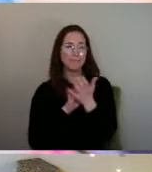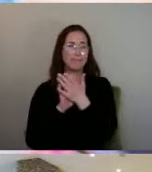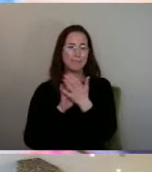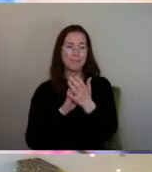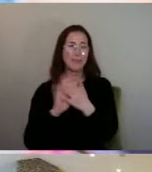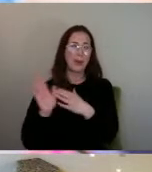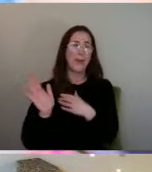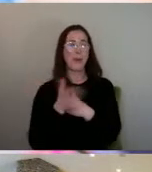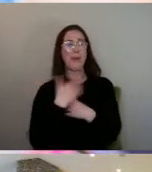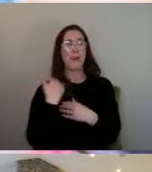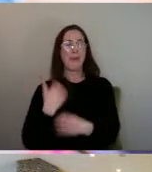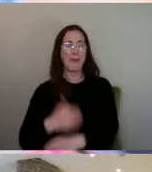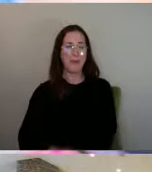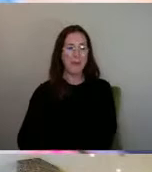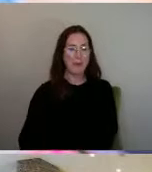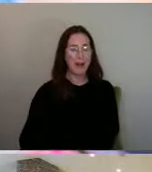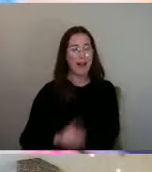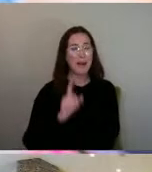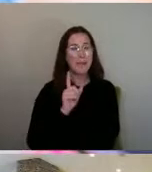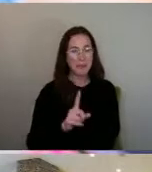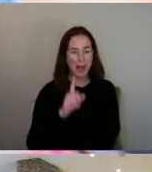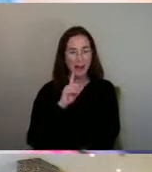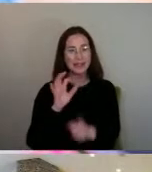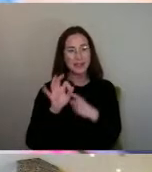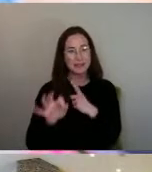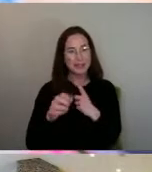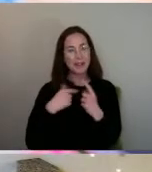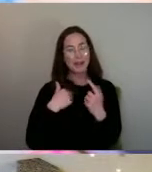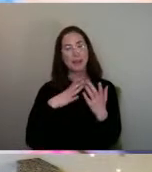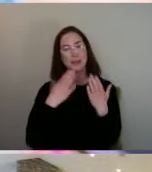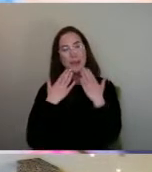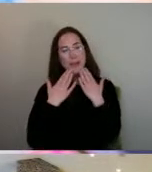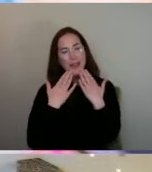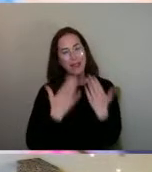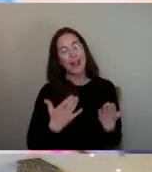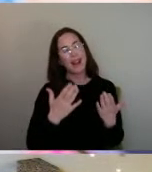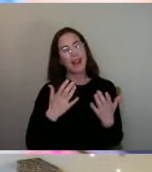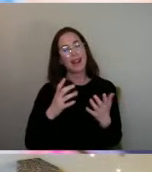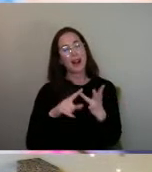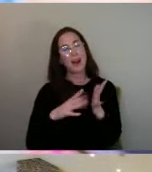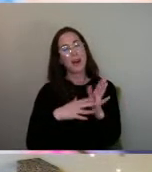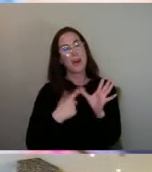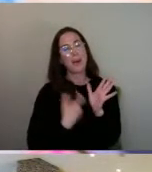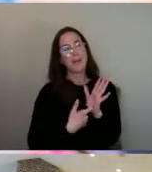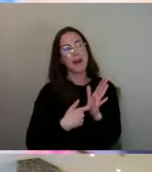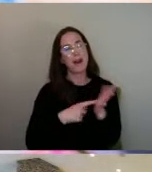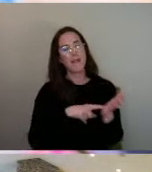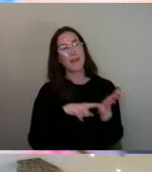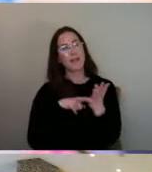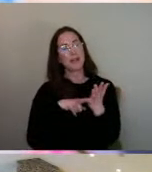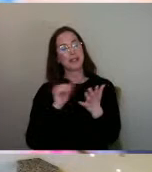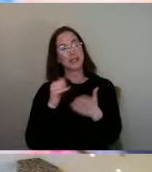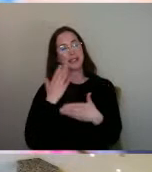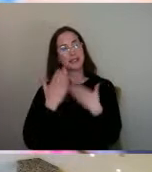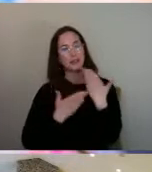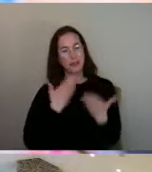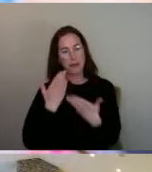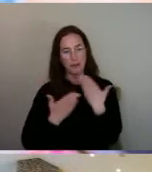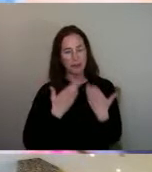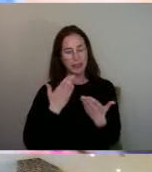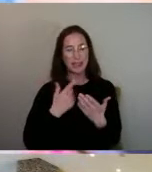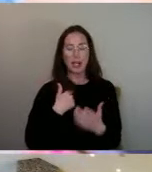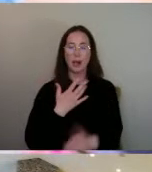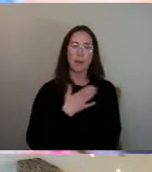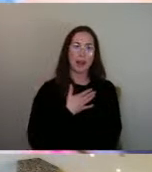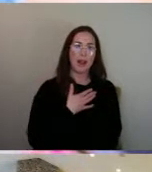time for everybody. But especially I'd like to thank Omar for coming and sharing his story. We would really like